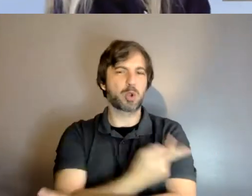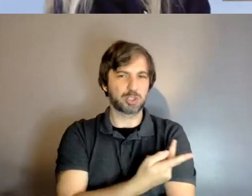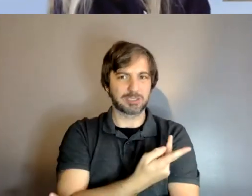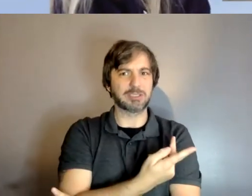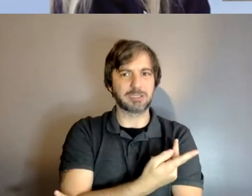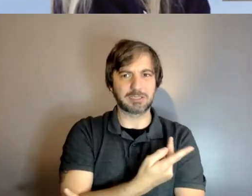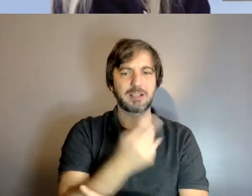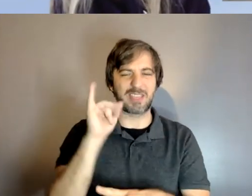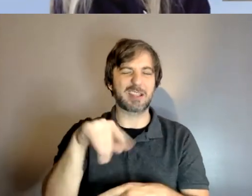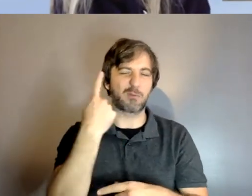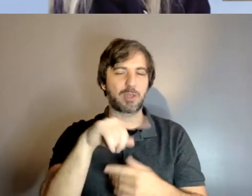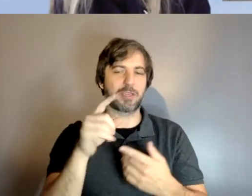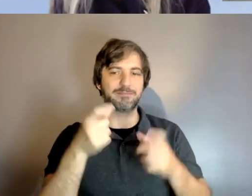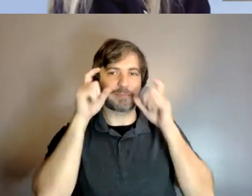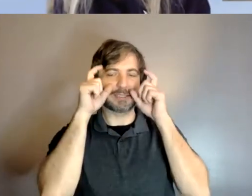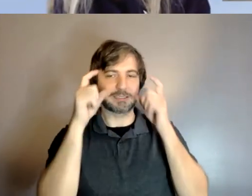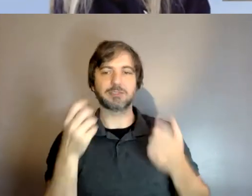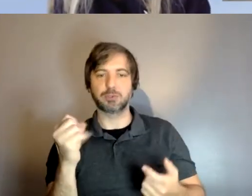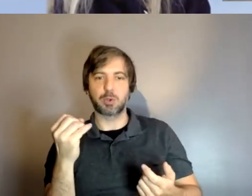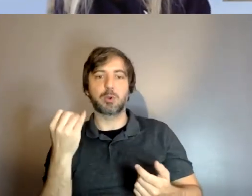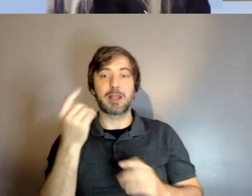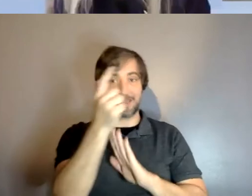so you have to be at least legally blind